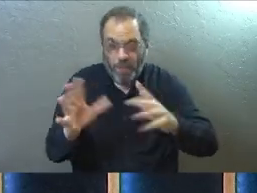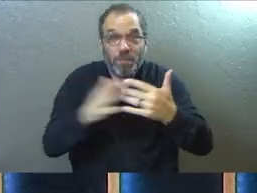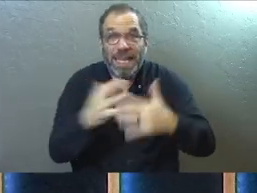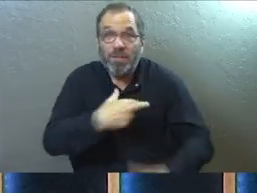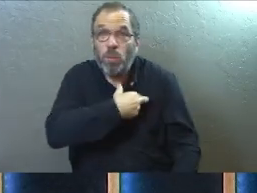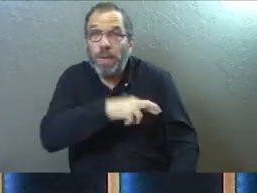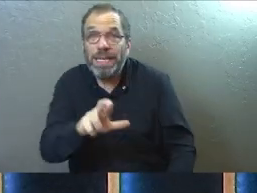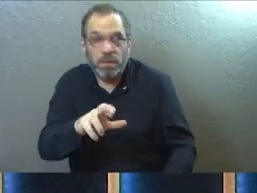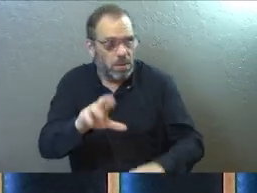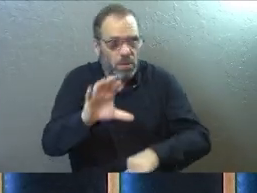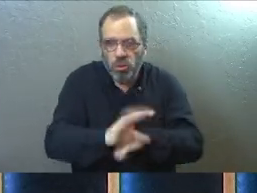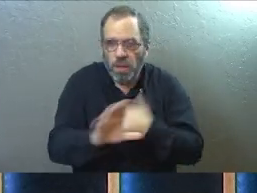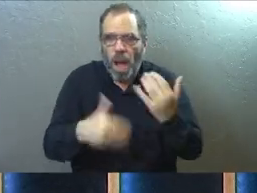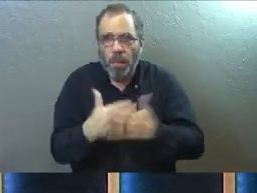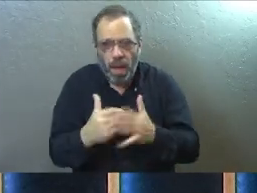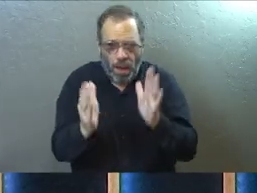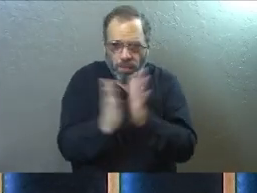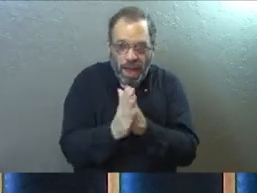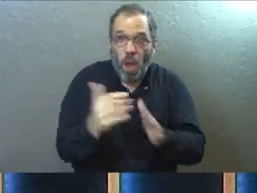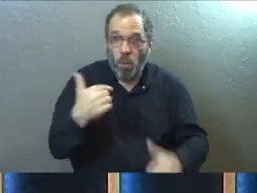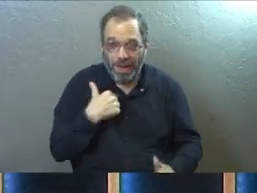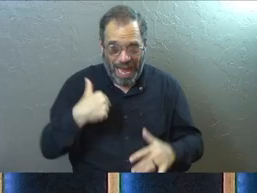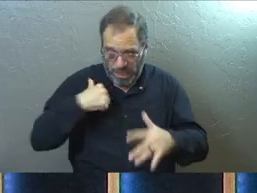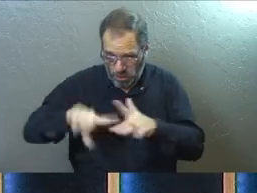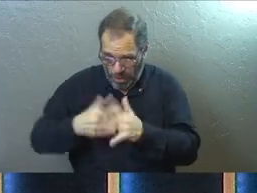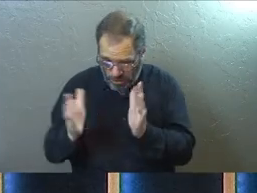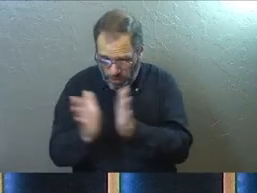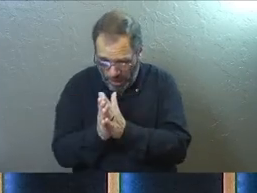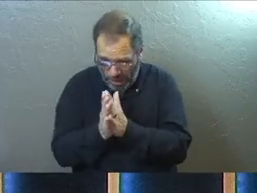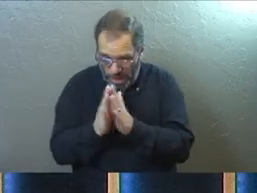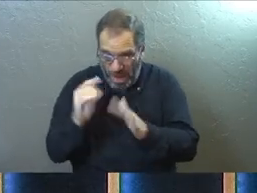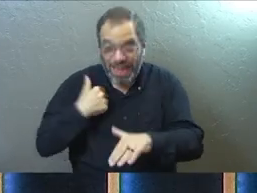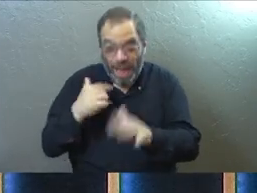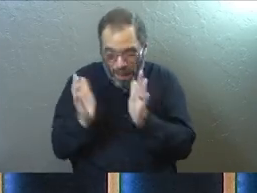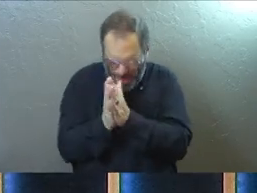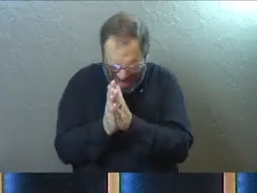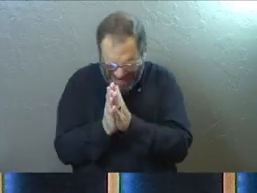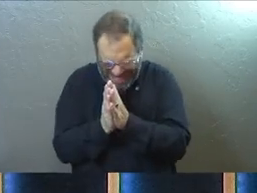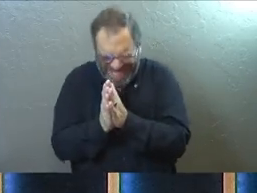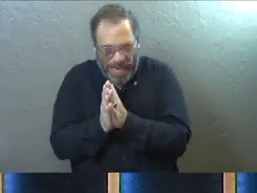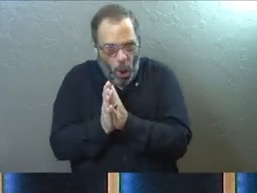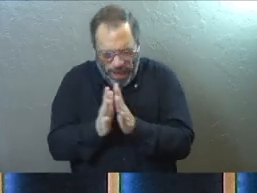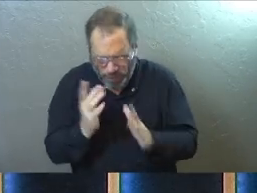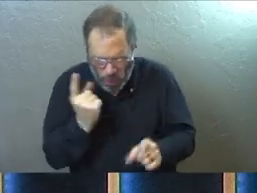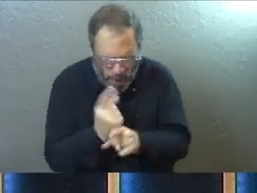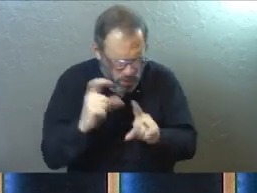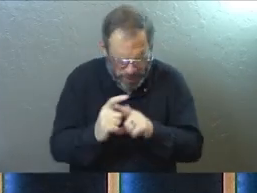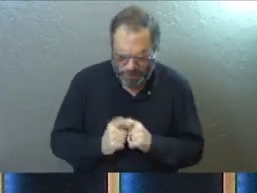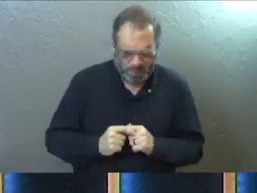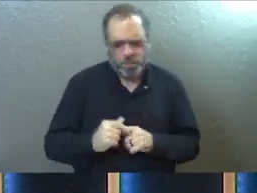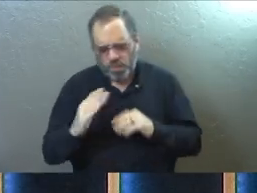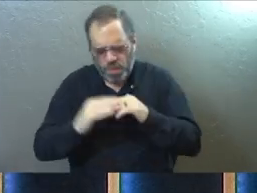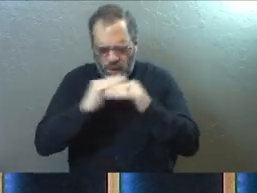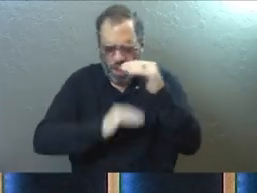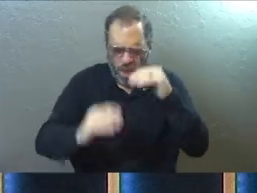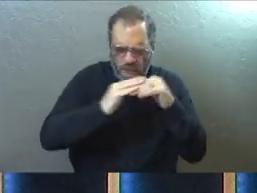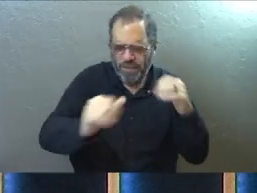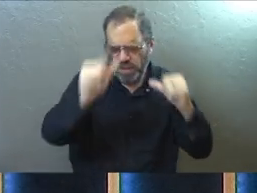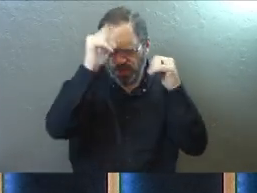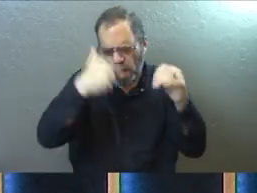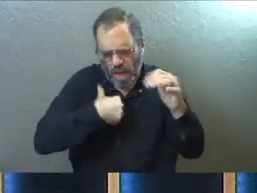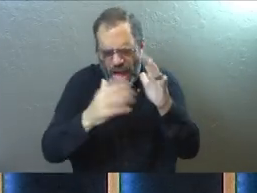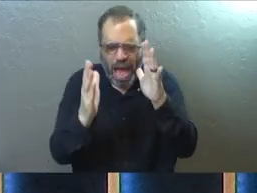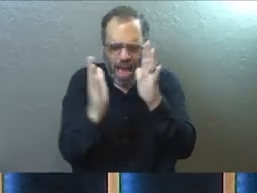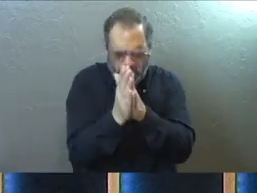Even in religious context, when people are praying, when I start to pray, the whole time I'm praying, I'm like, I better put together the perfect prayer so they're really impressed by me.